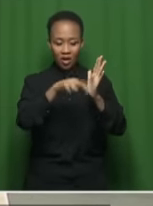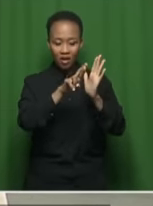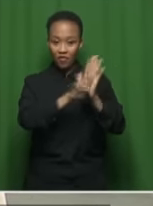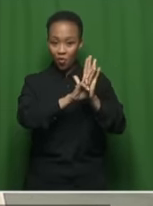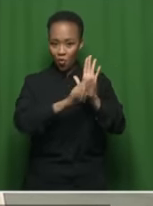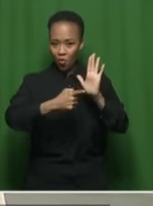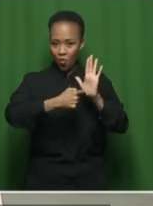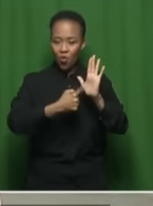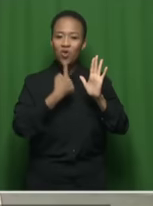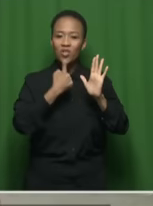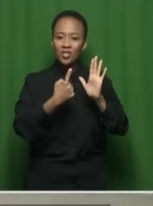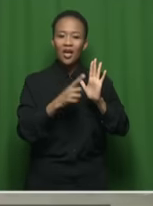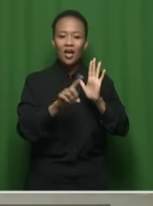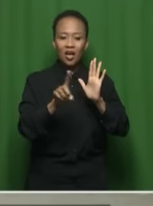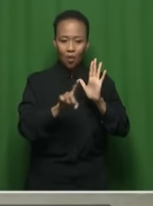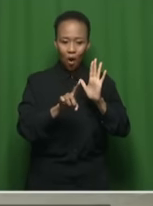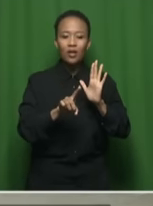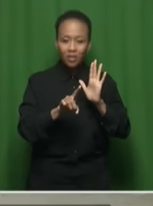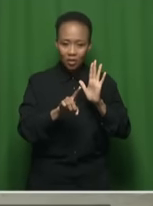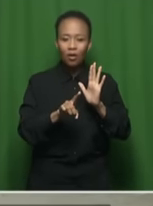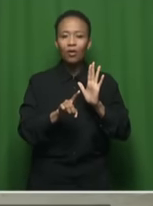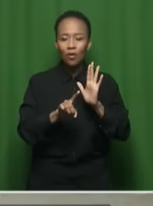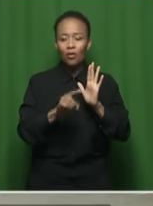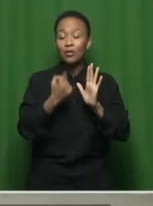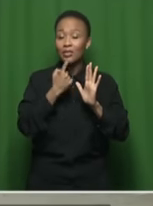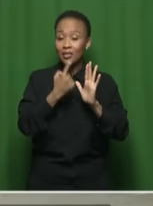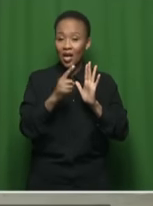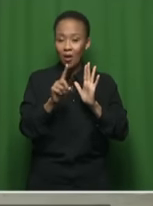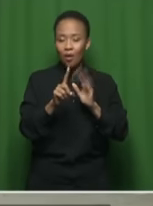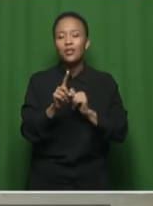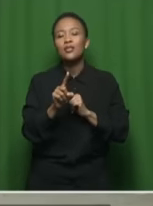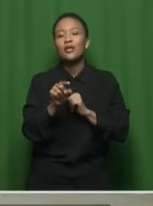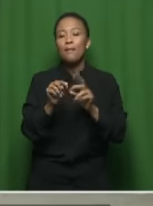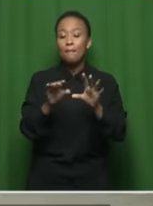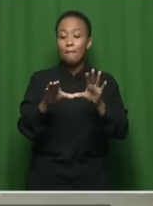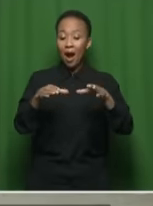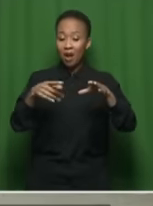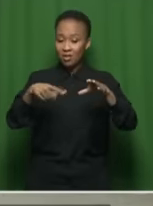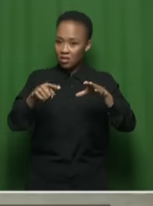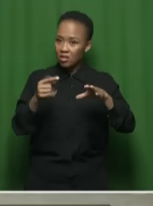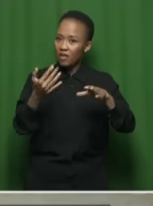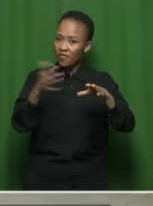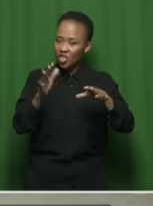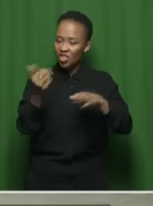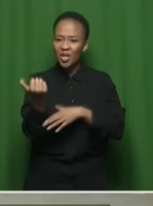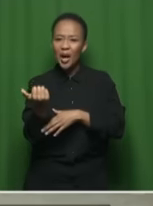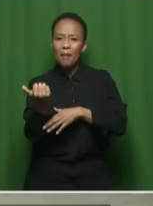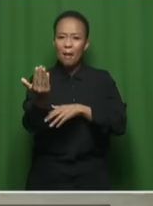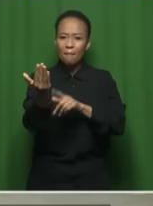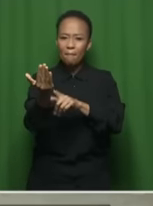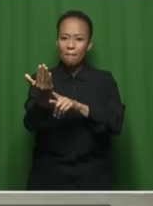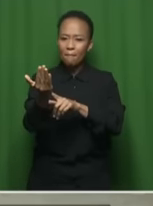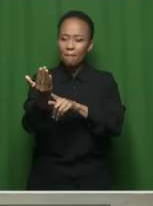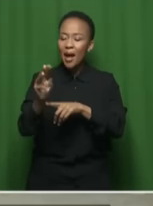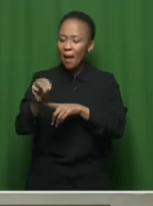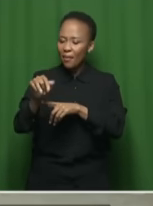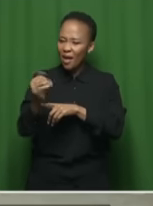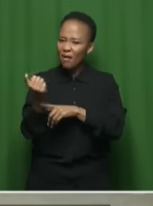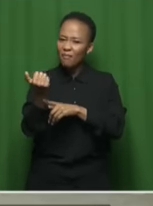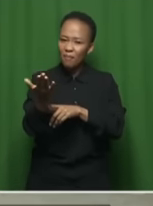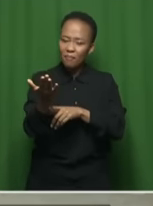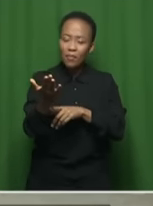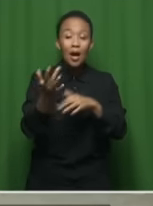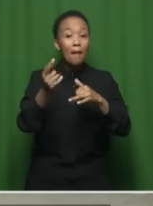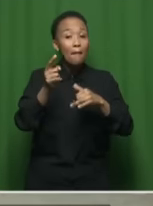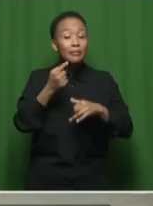ANC is stating that you cannot register a party on a supplemented application. There needed to be a fresh application, and they're basing it